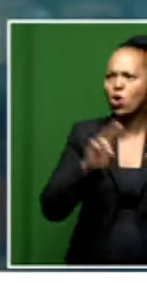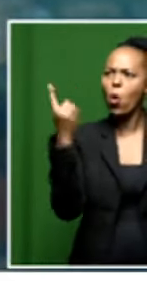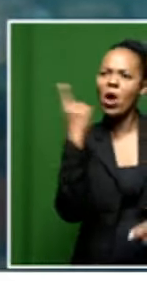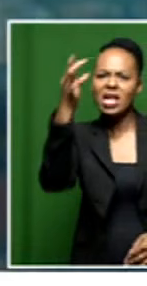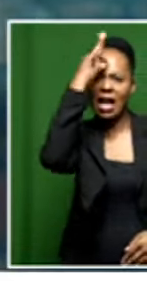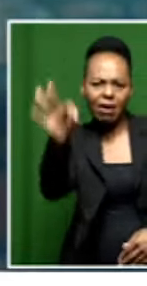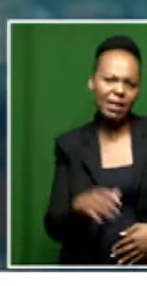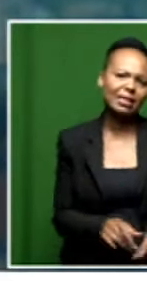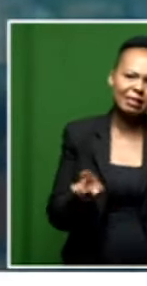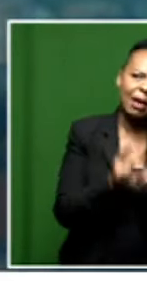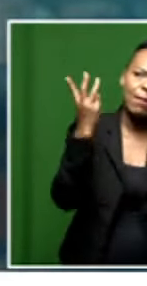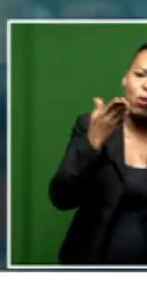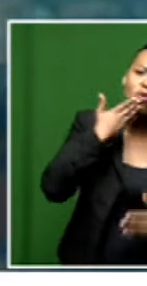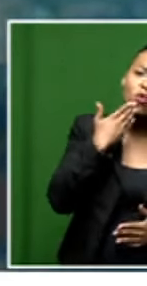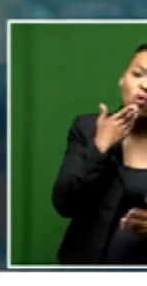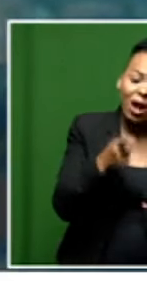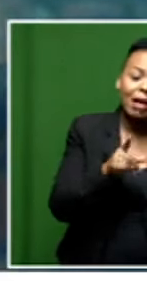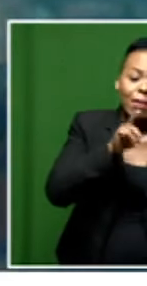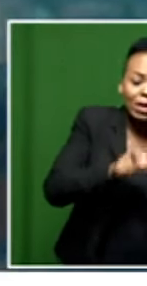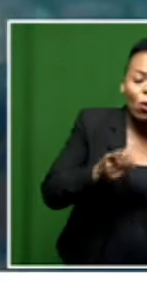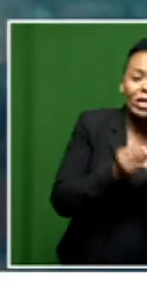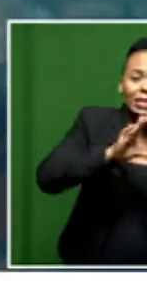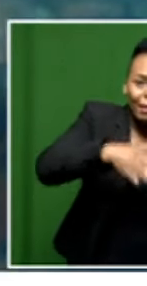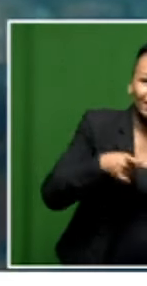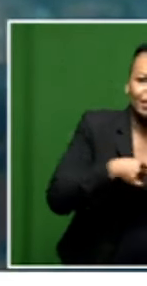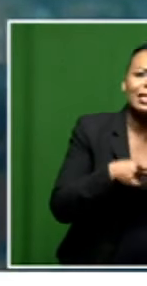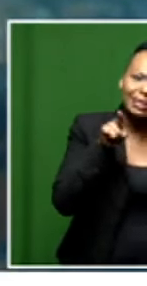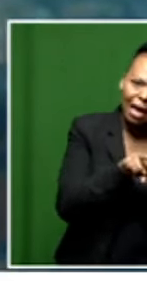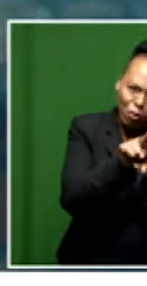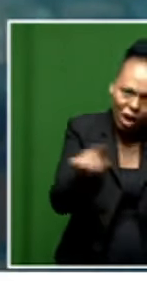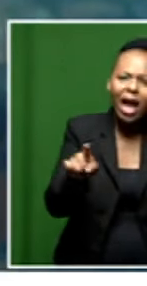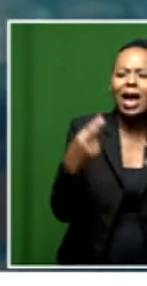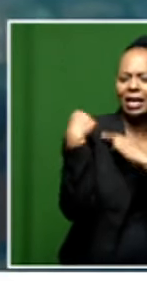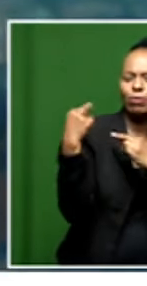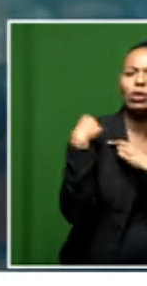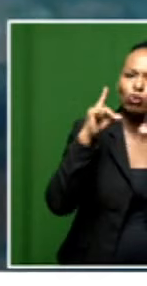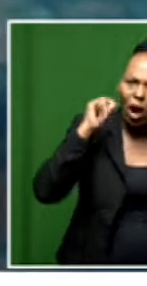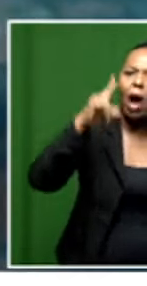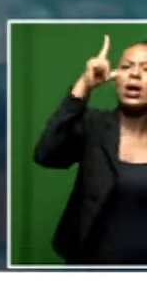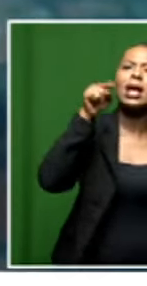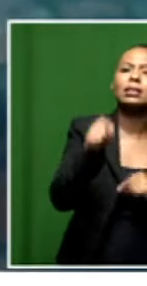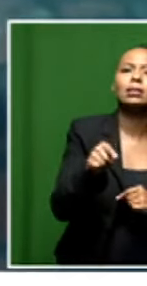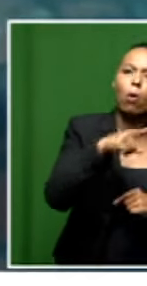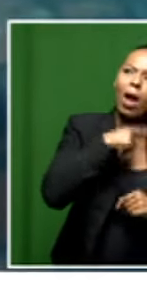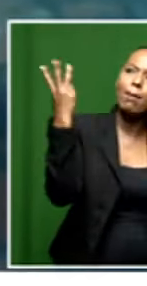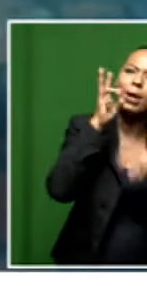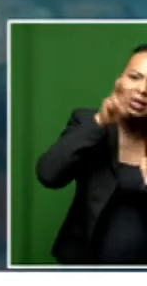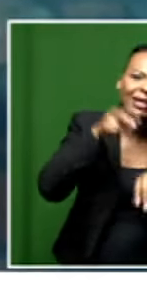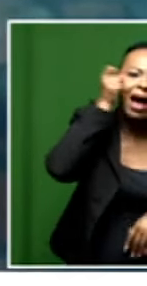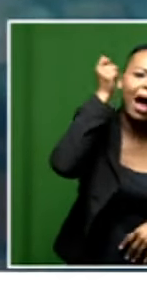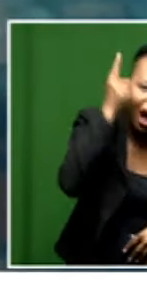the people who live with persons with disabilities have a responsibility to raise awareness so that people understand